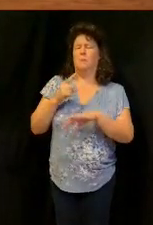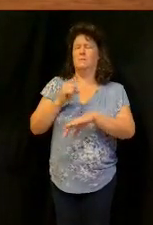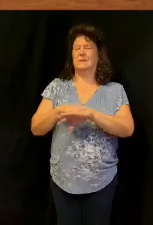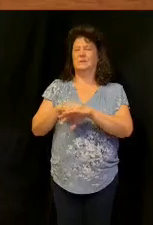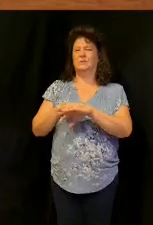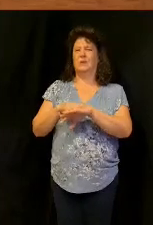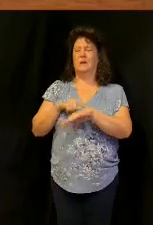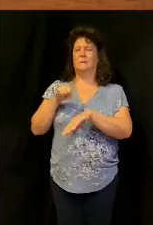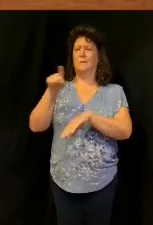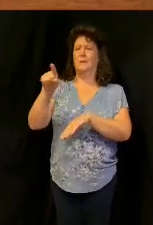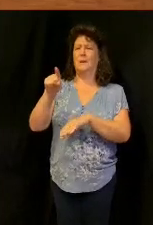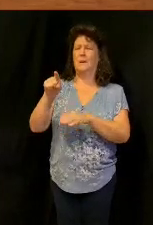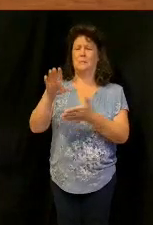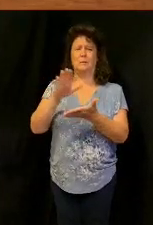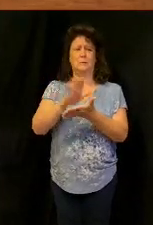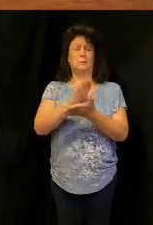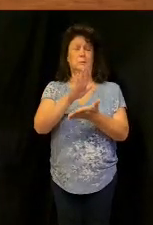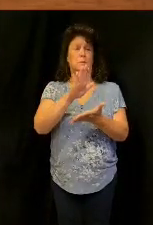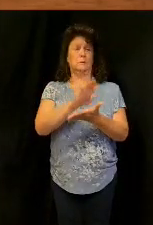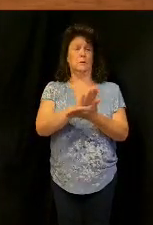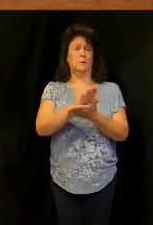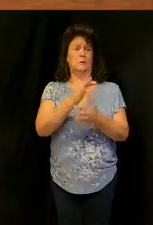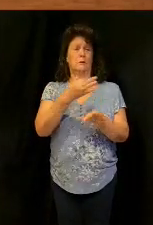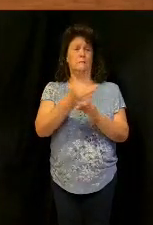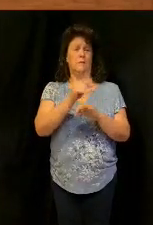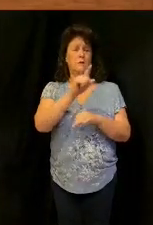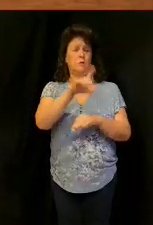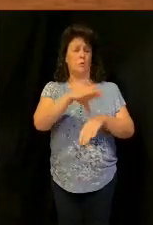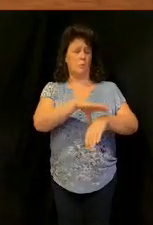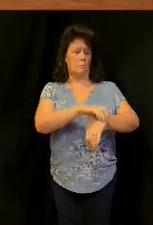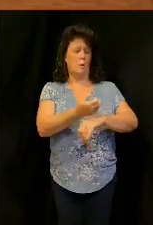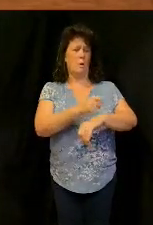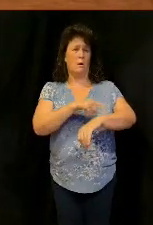they have spent in school to fix your broken arm